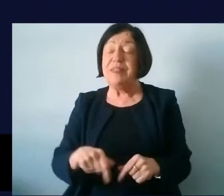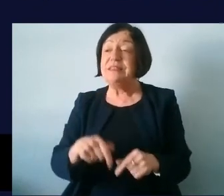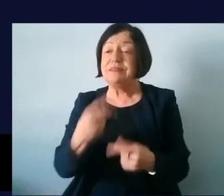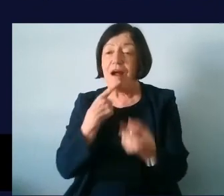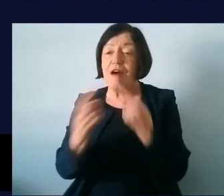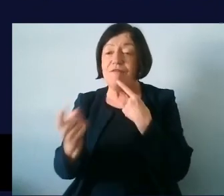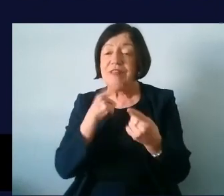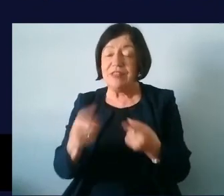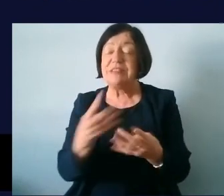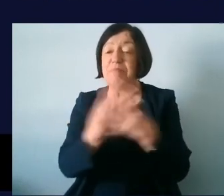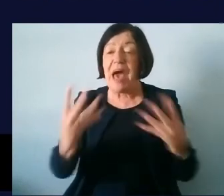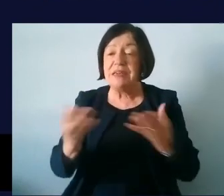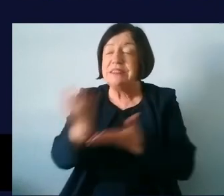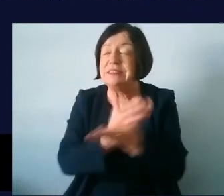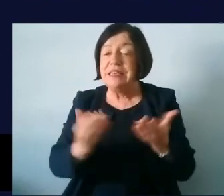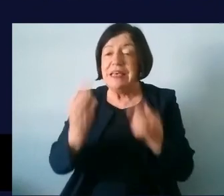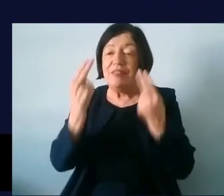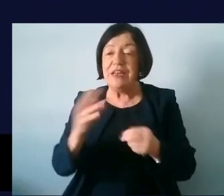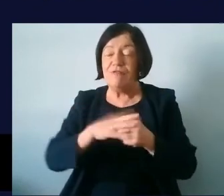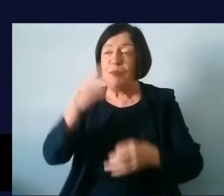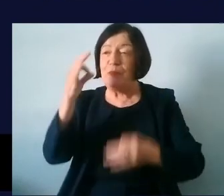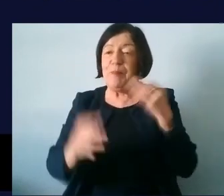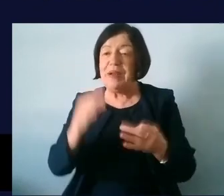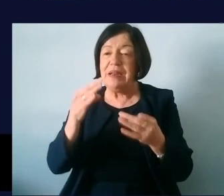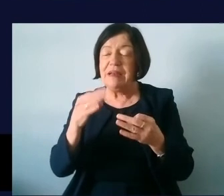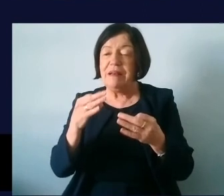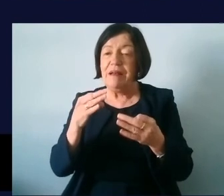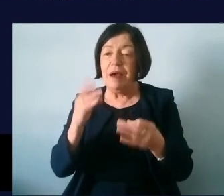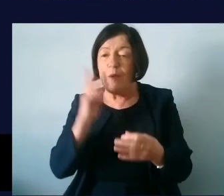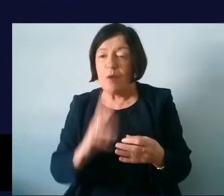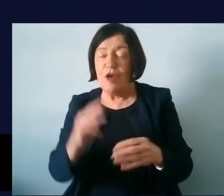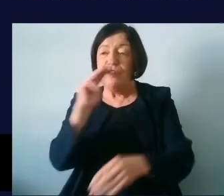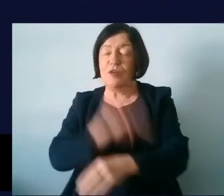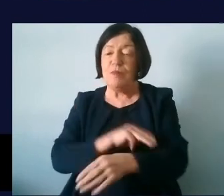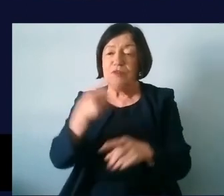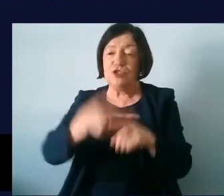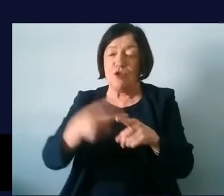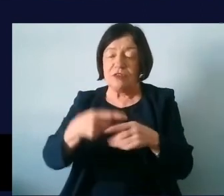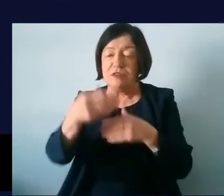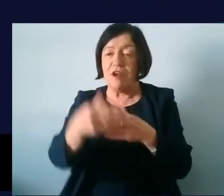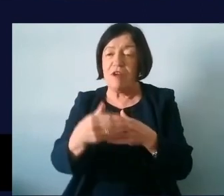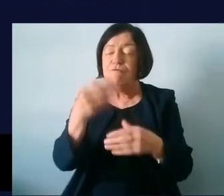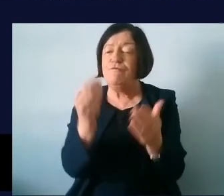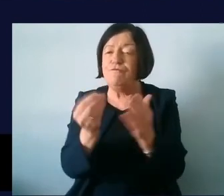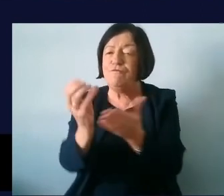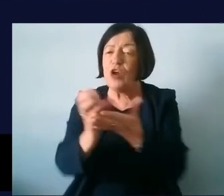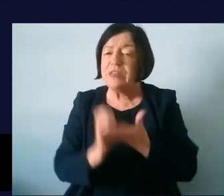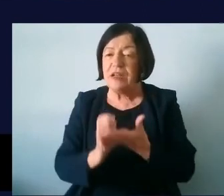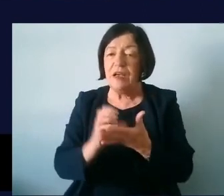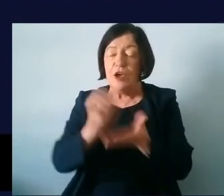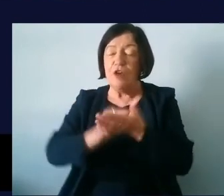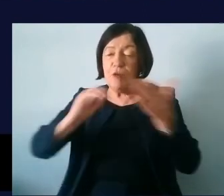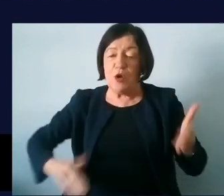panel discussion are the the need for political will the problem of short-term funding removing barriers to